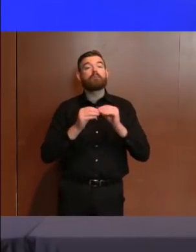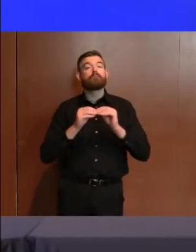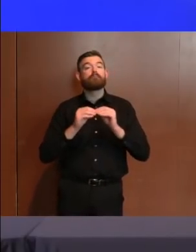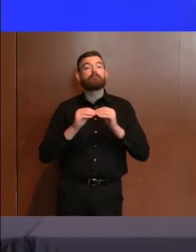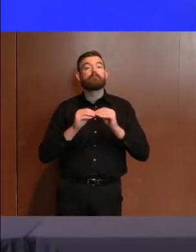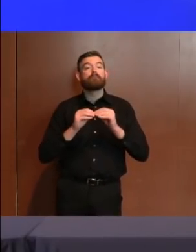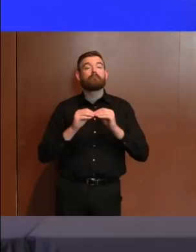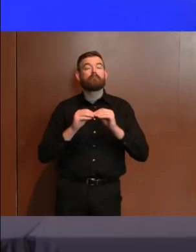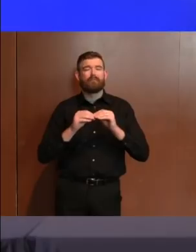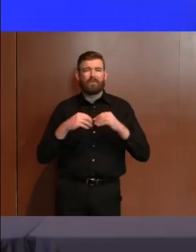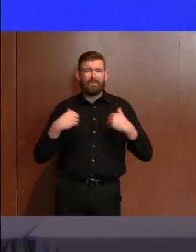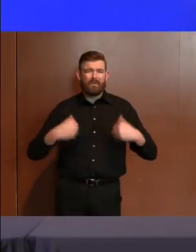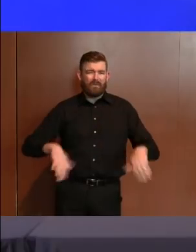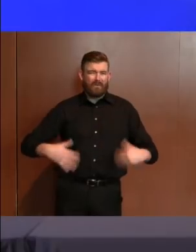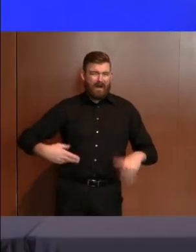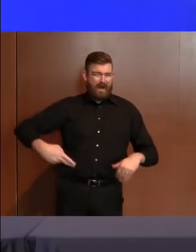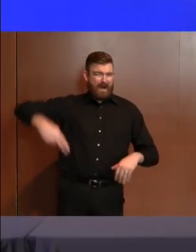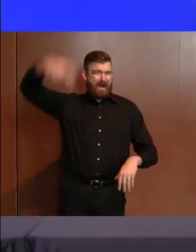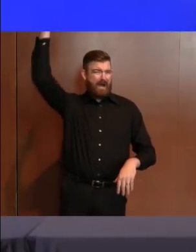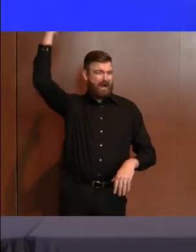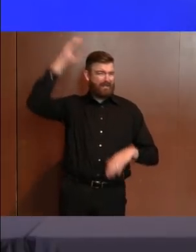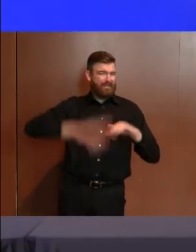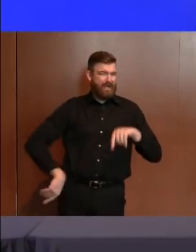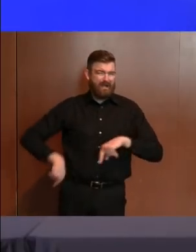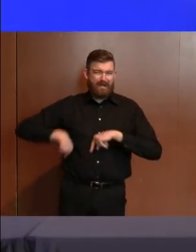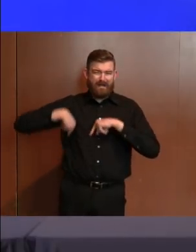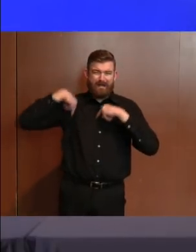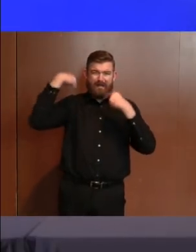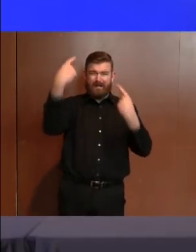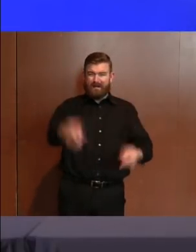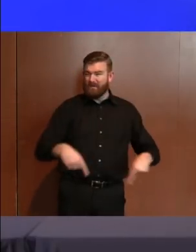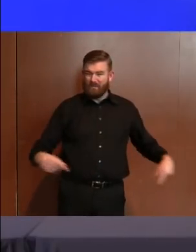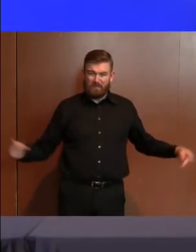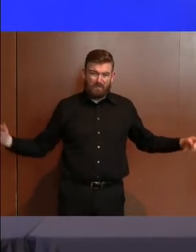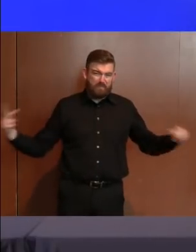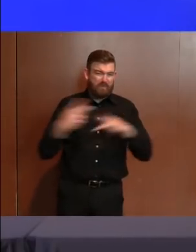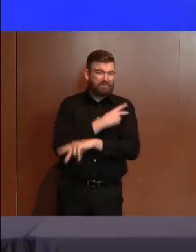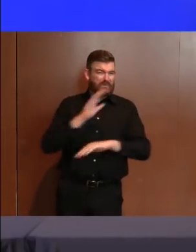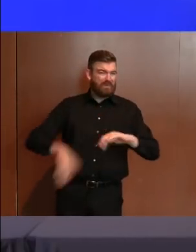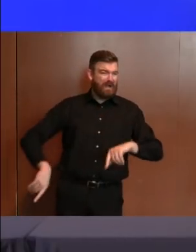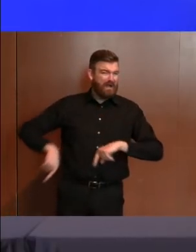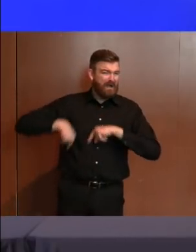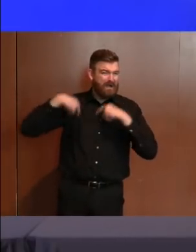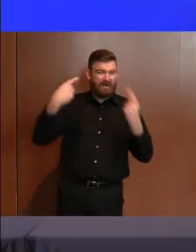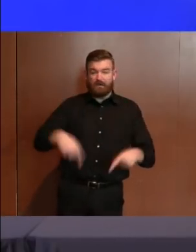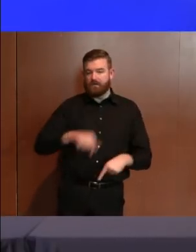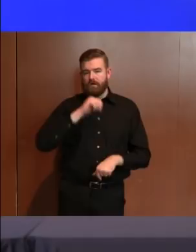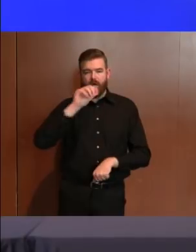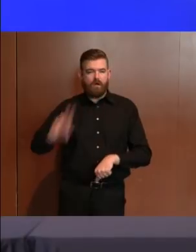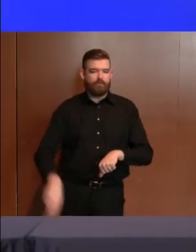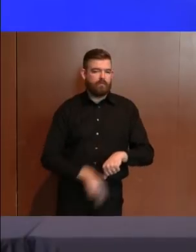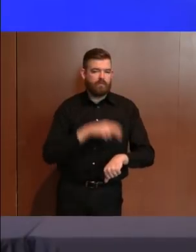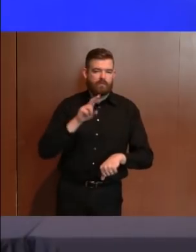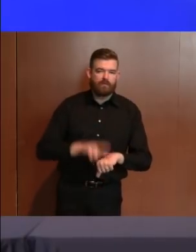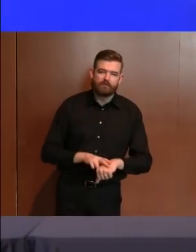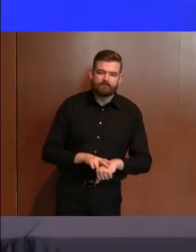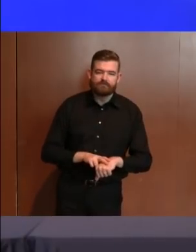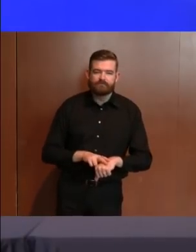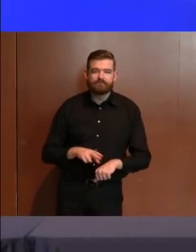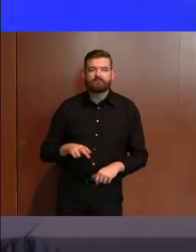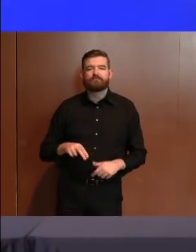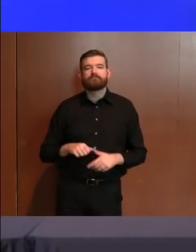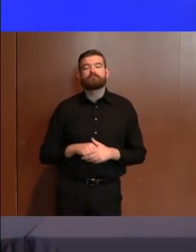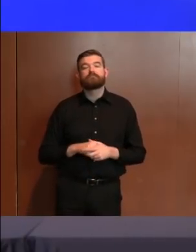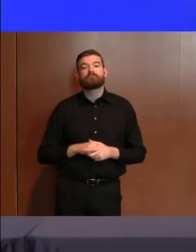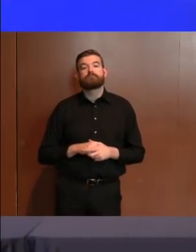ever dealt with historically and certainly relative to any norm. And secondly, in our list of volunteers, Judy, not only